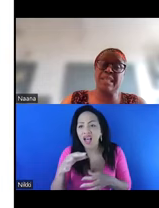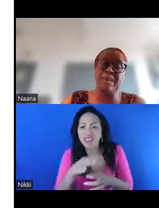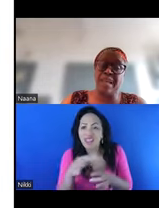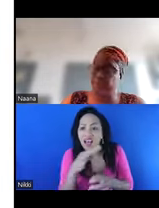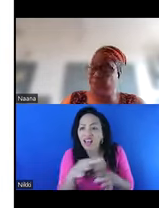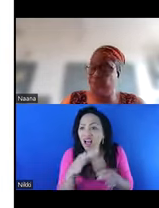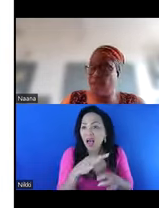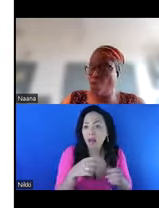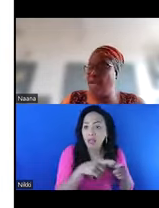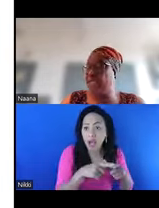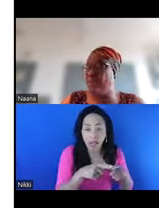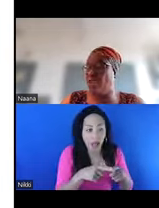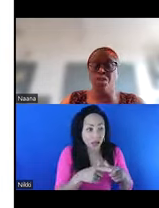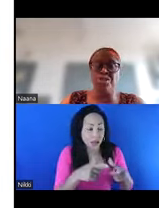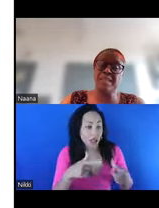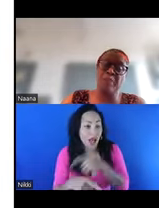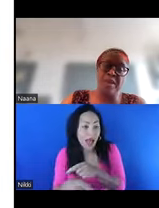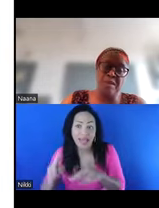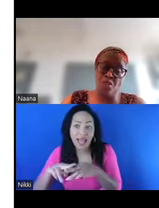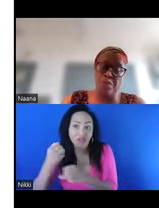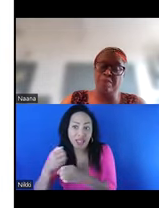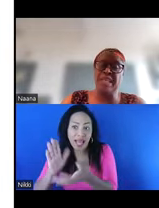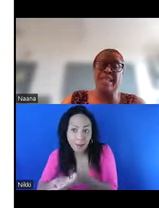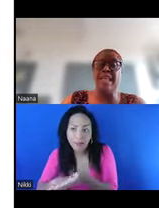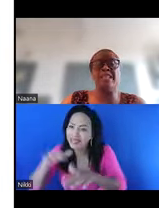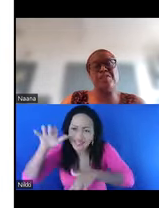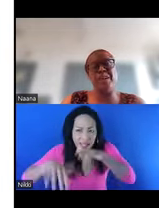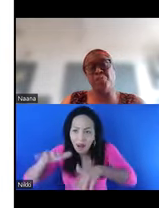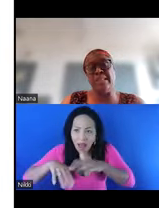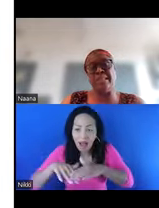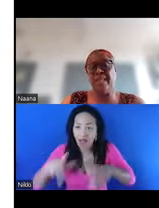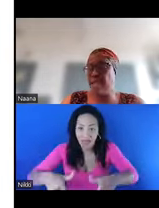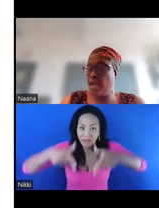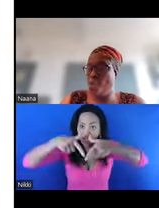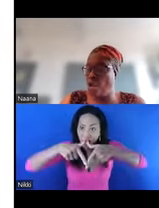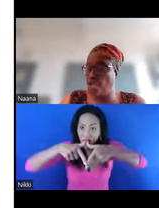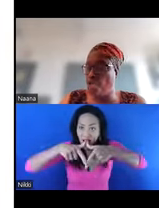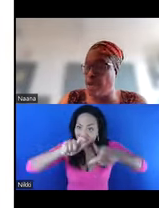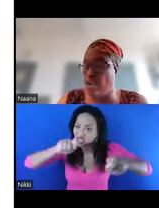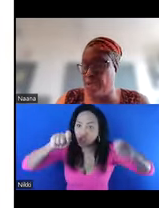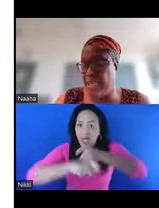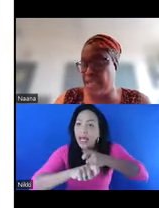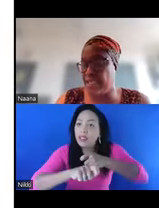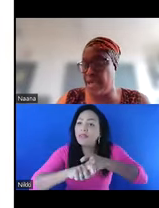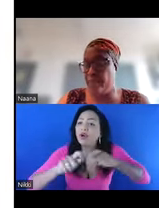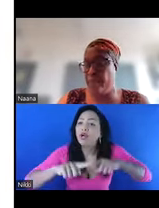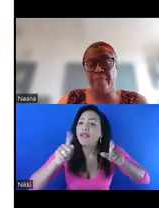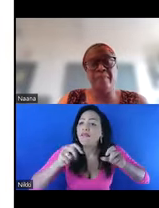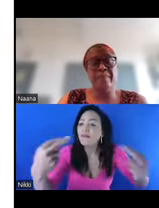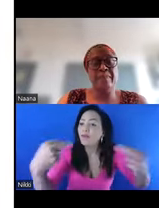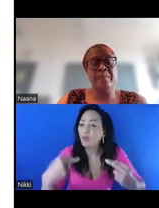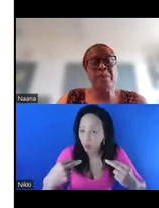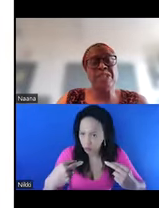are very similar. One is about altering the appearance of the vagina in different ways. We also recognize that